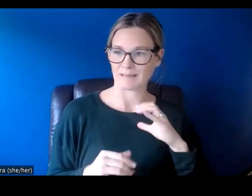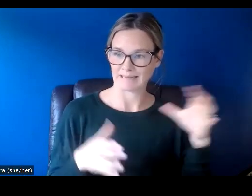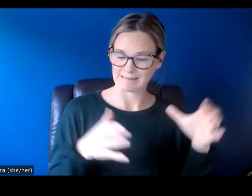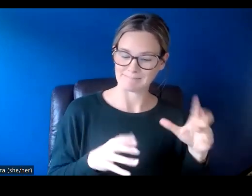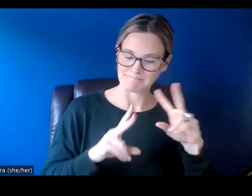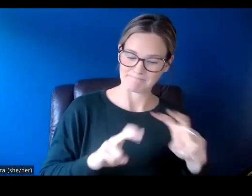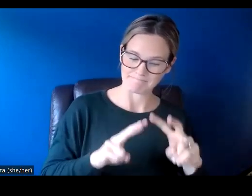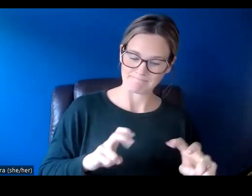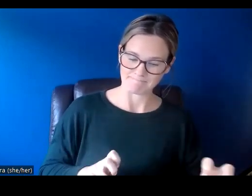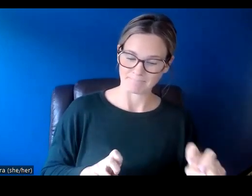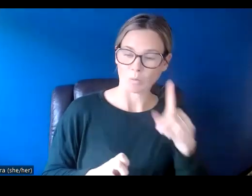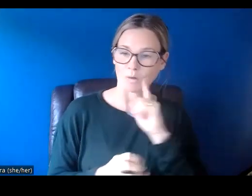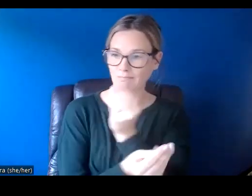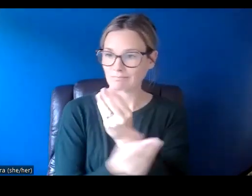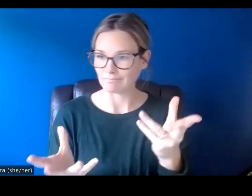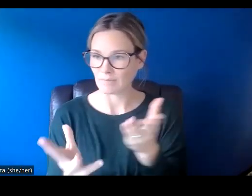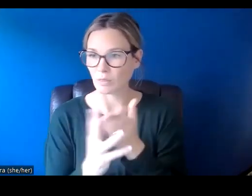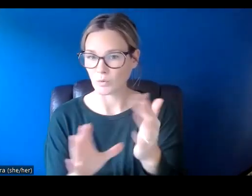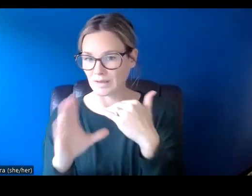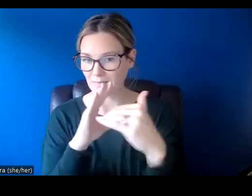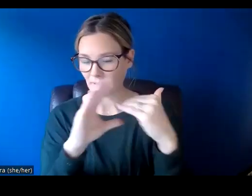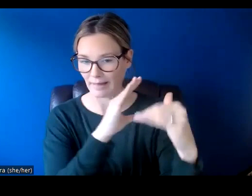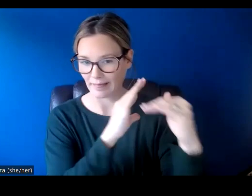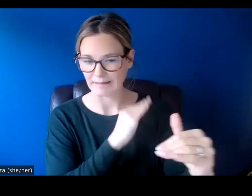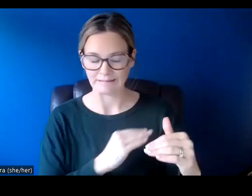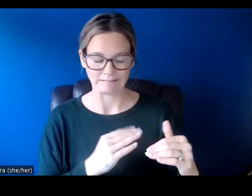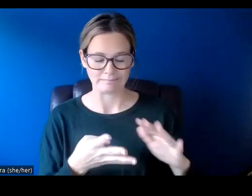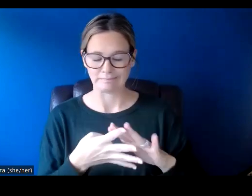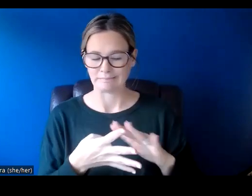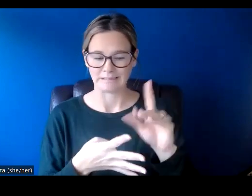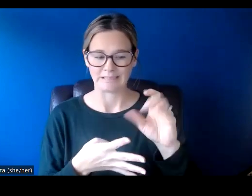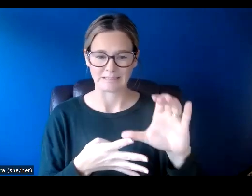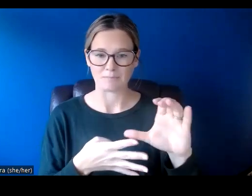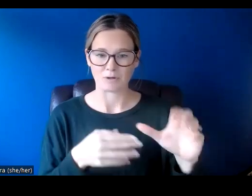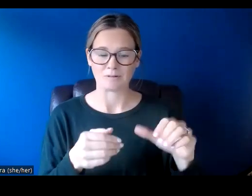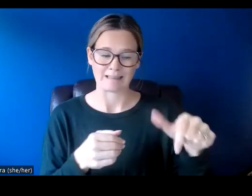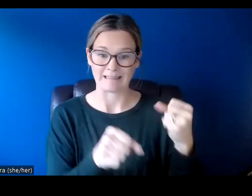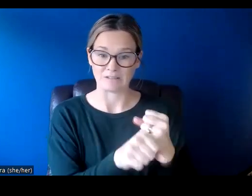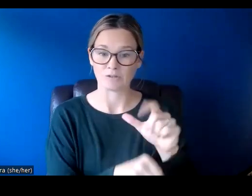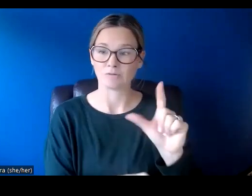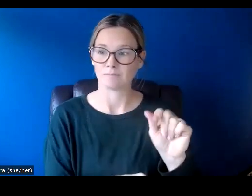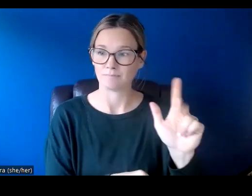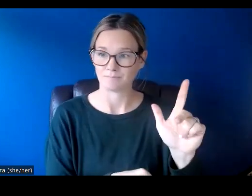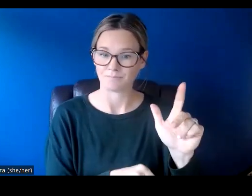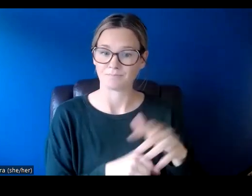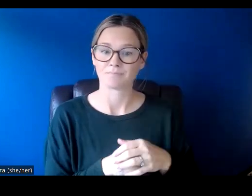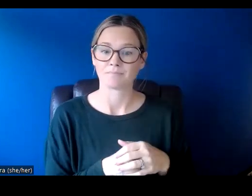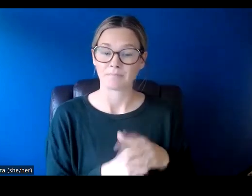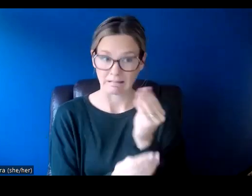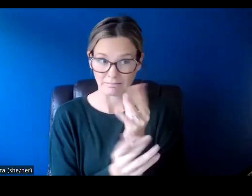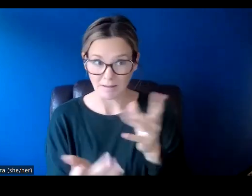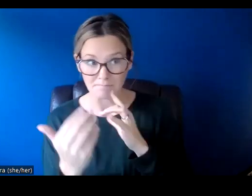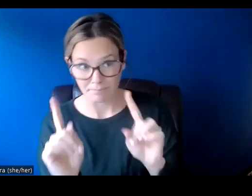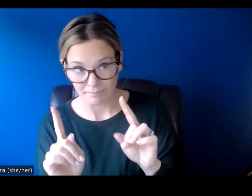notifications will go out by email in early December of 2023, letting applicants know if they were